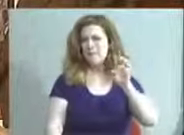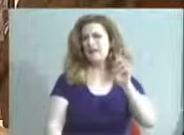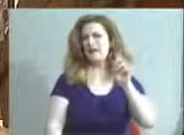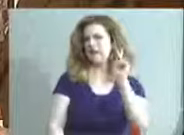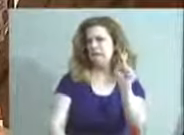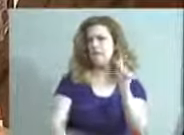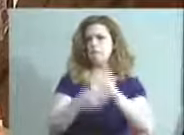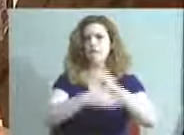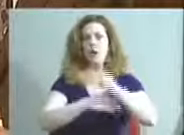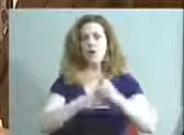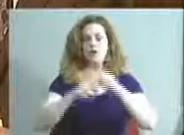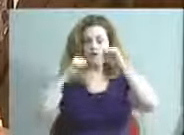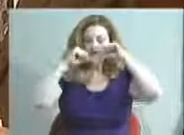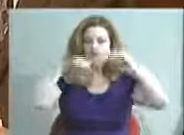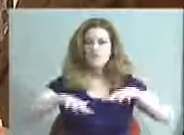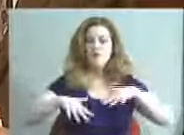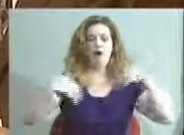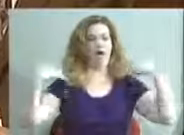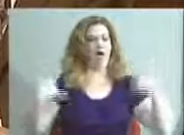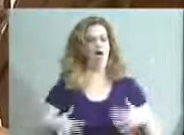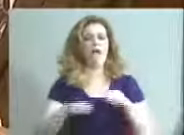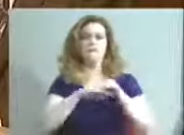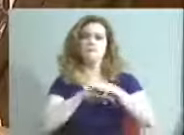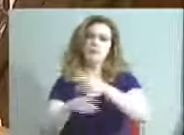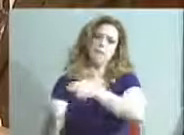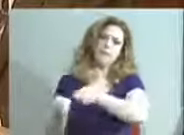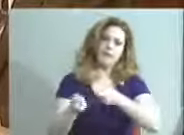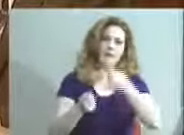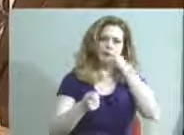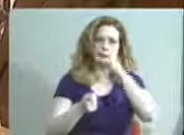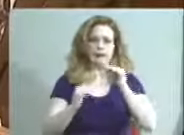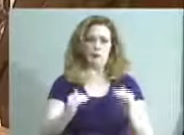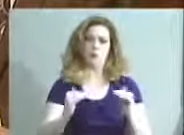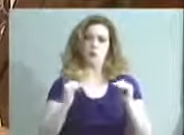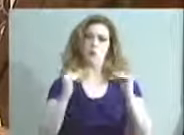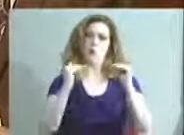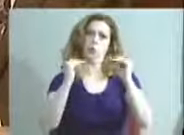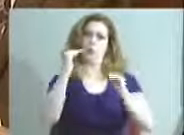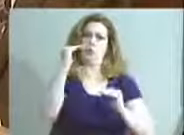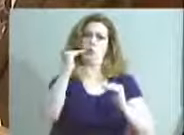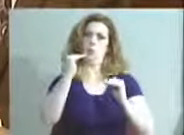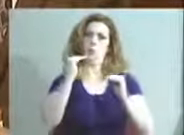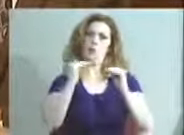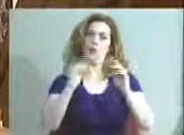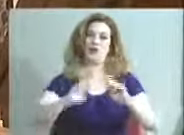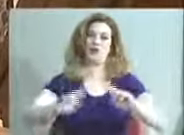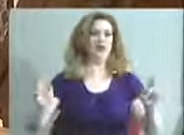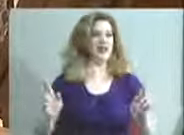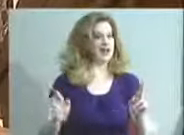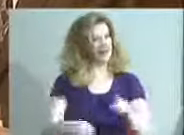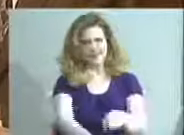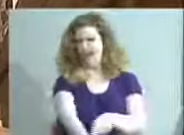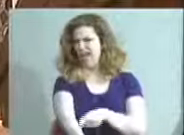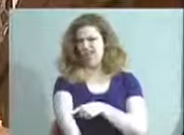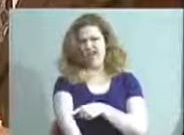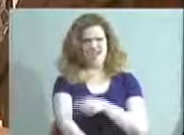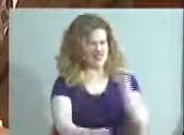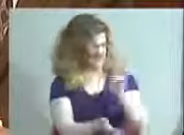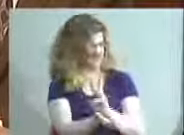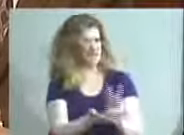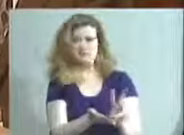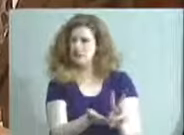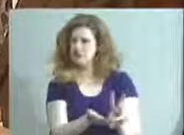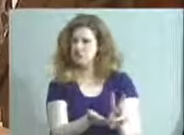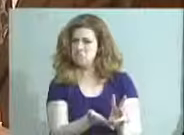dramatically moving kids toward that Bergant's readiness score. Not long. said six weeks.